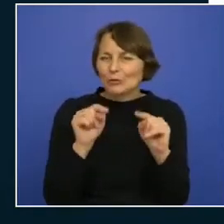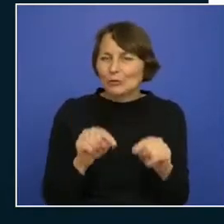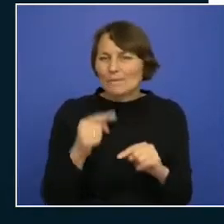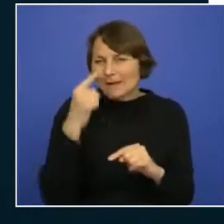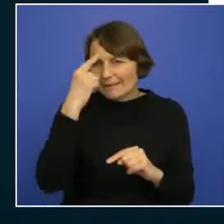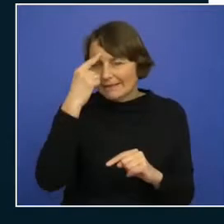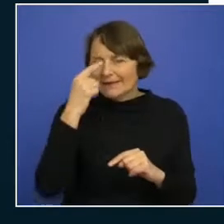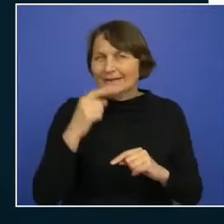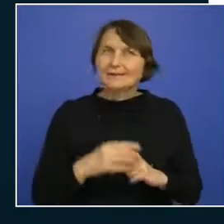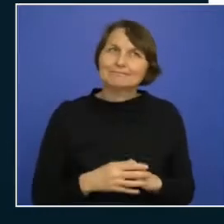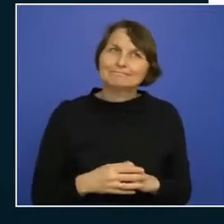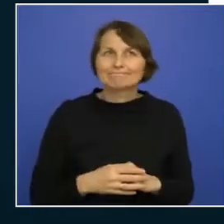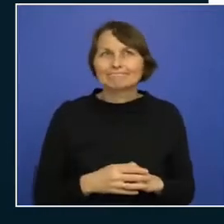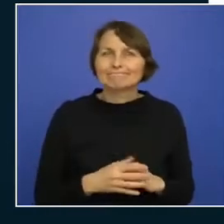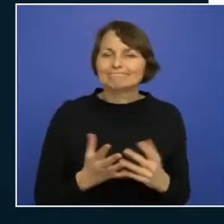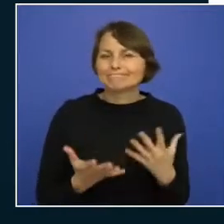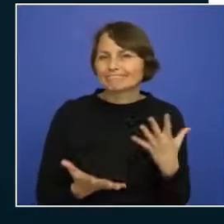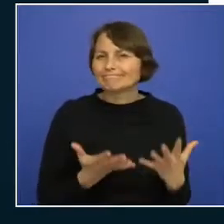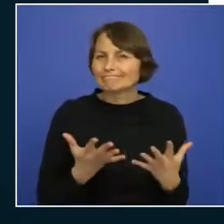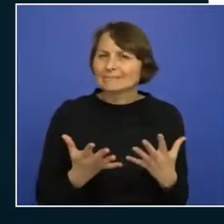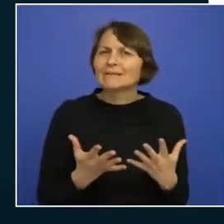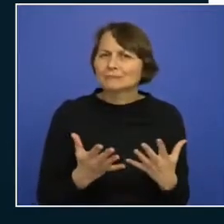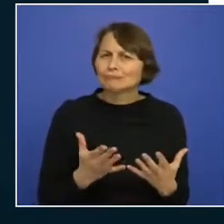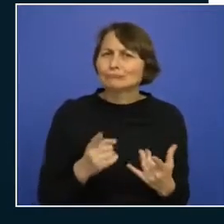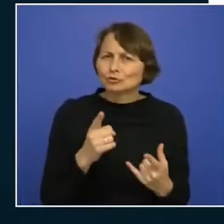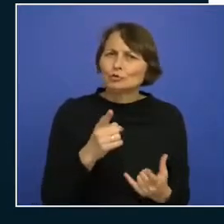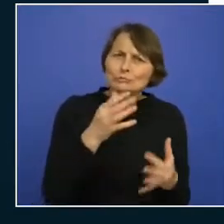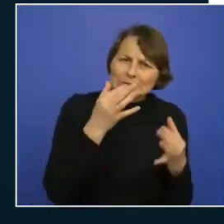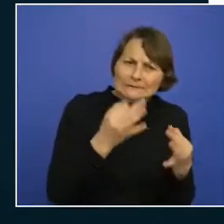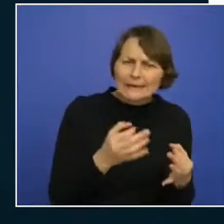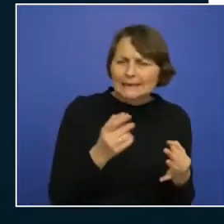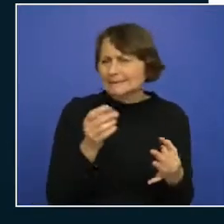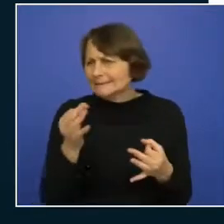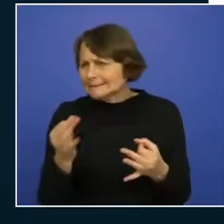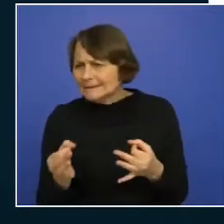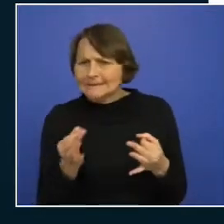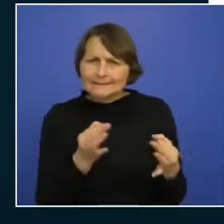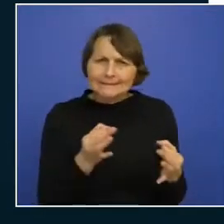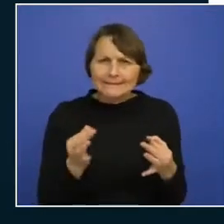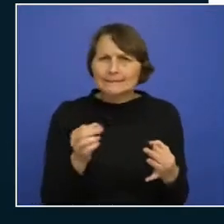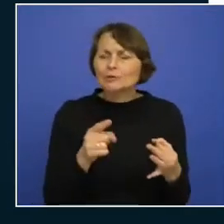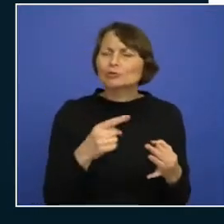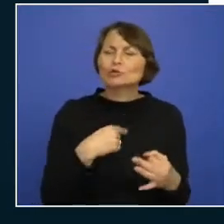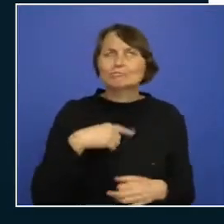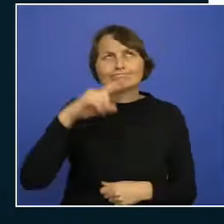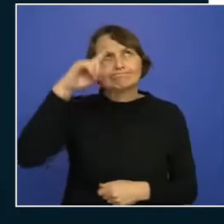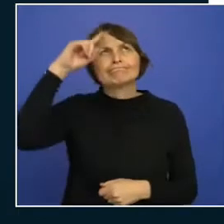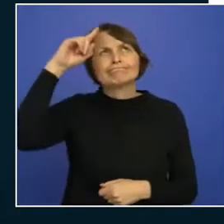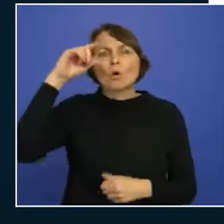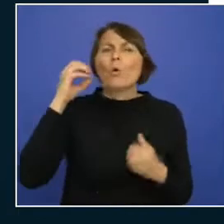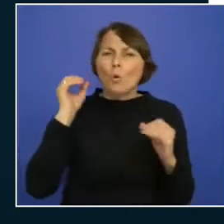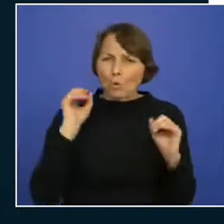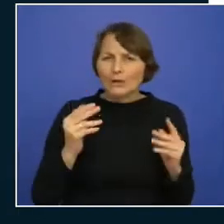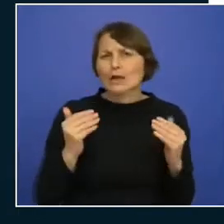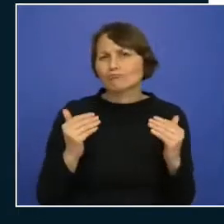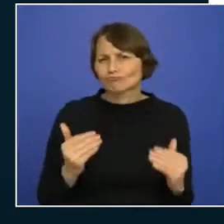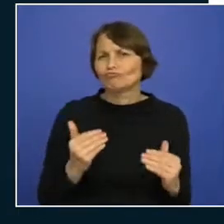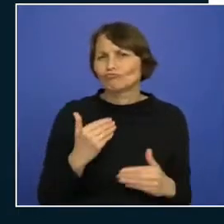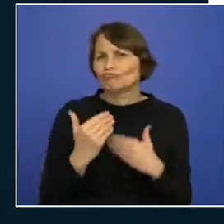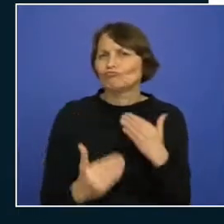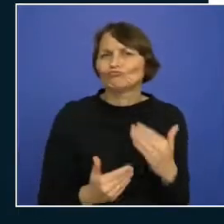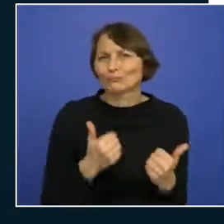yeah make certain decisions and eventually you come up with something that works and eventually